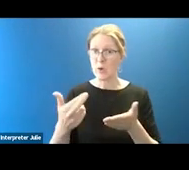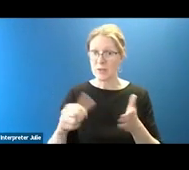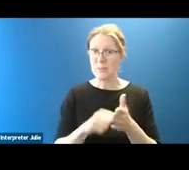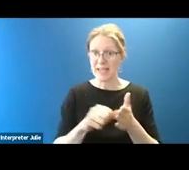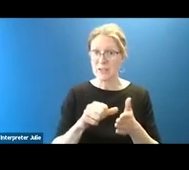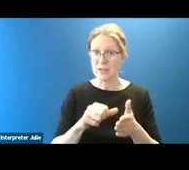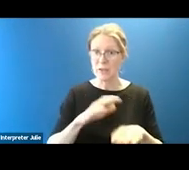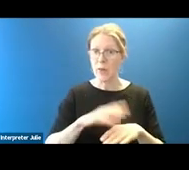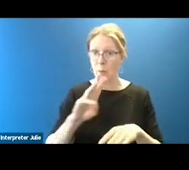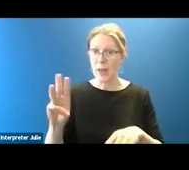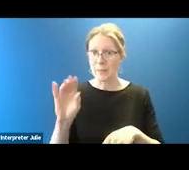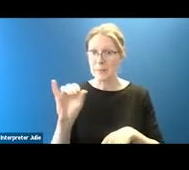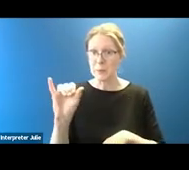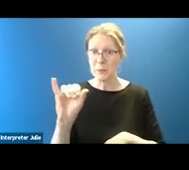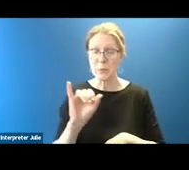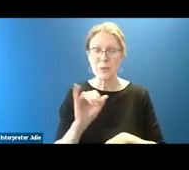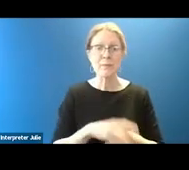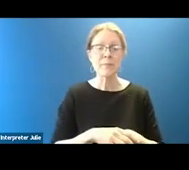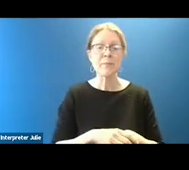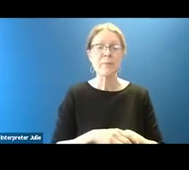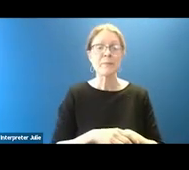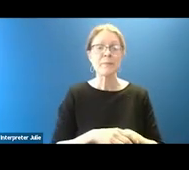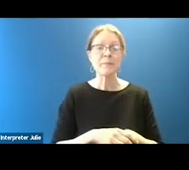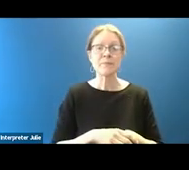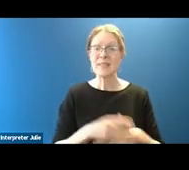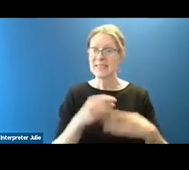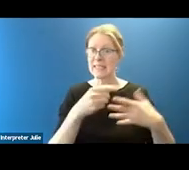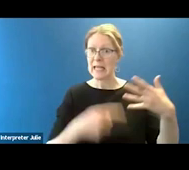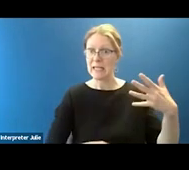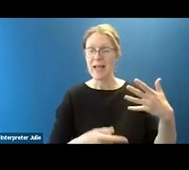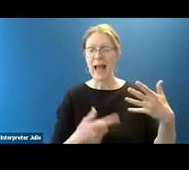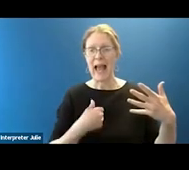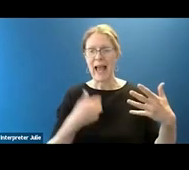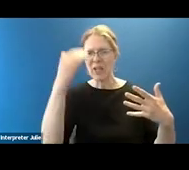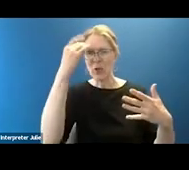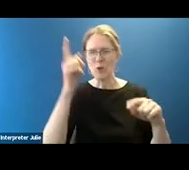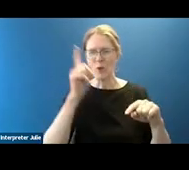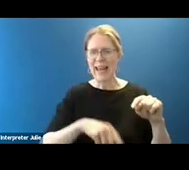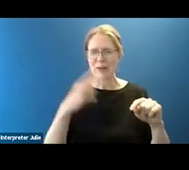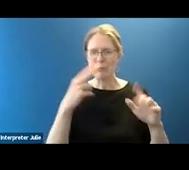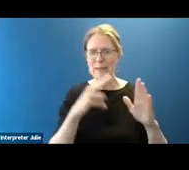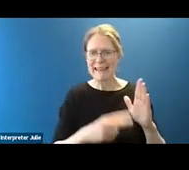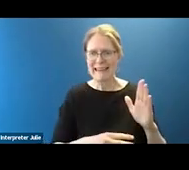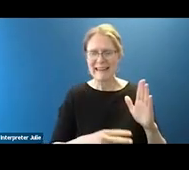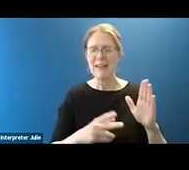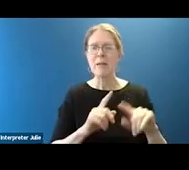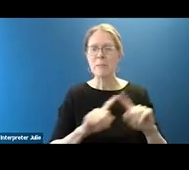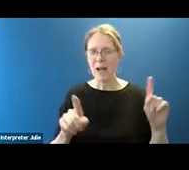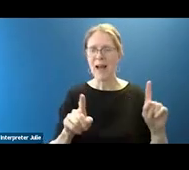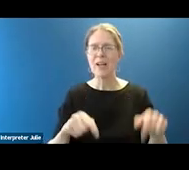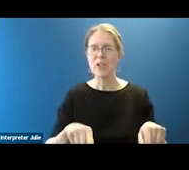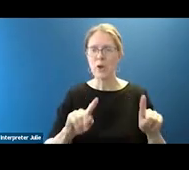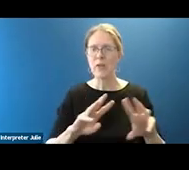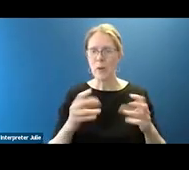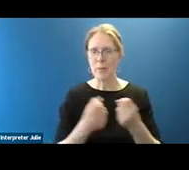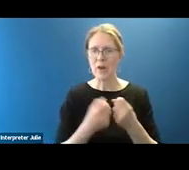here is some list of resources here. I don't expect you to be able to read all these links here. But throughout this webinar, we have